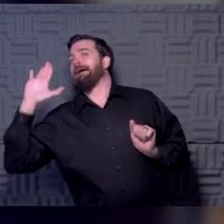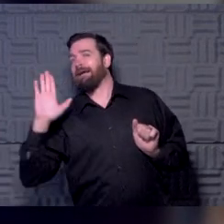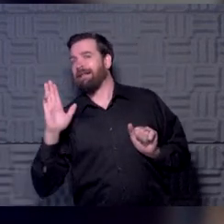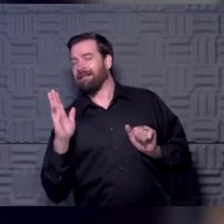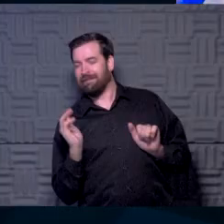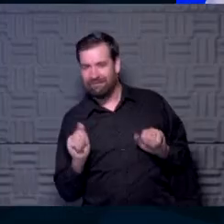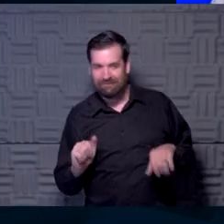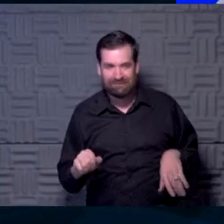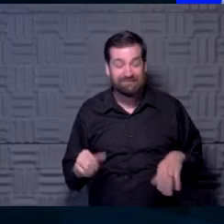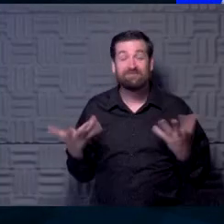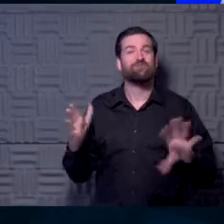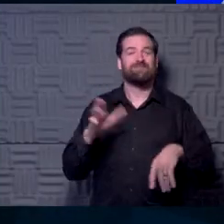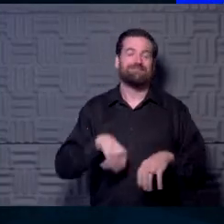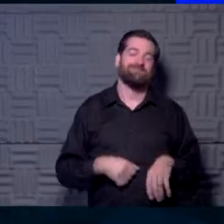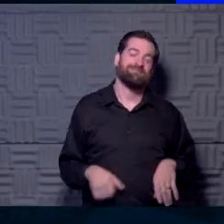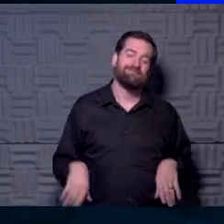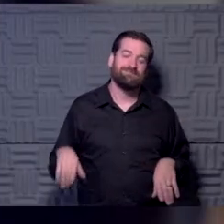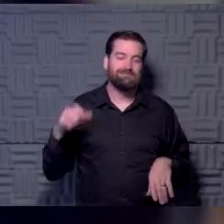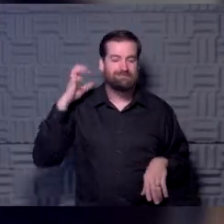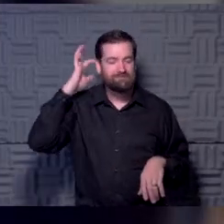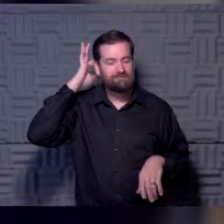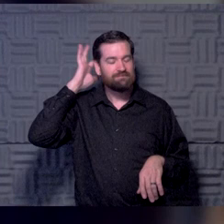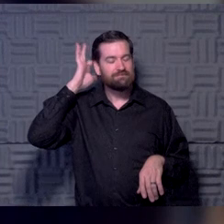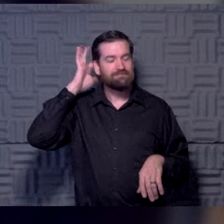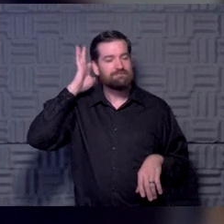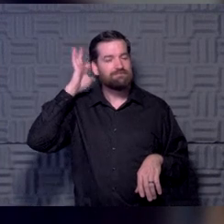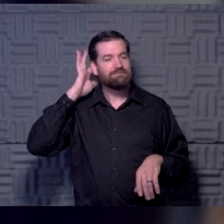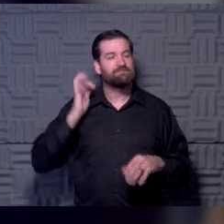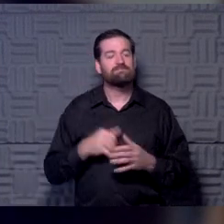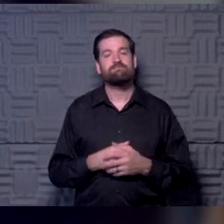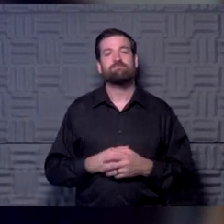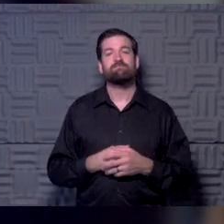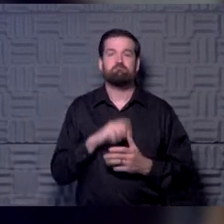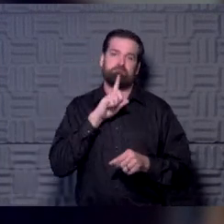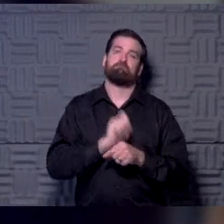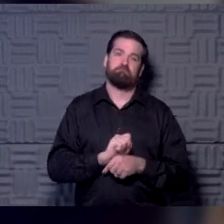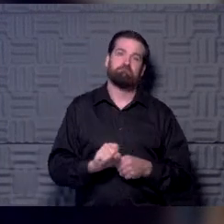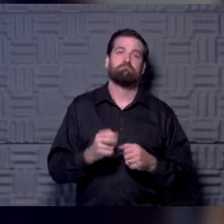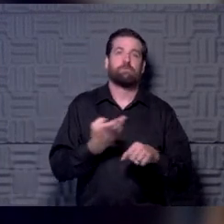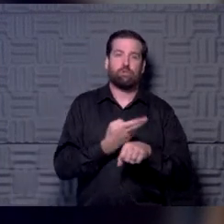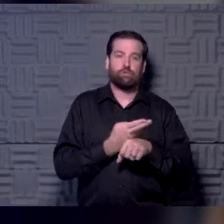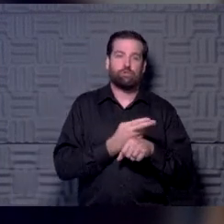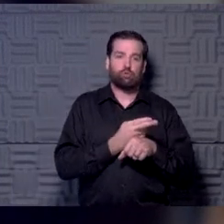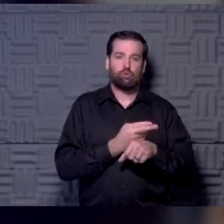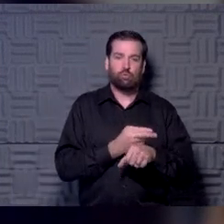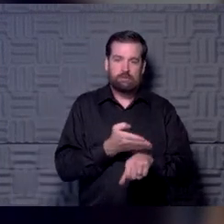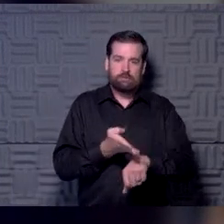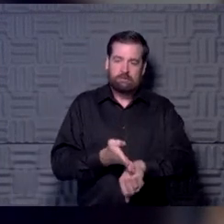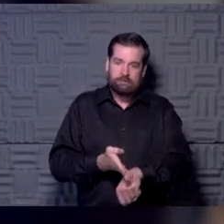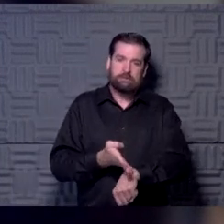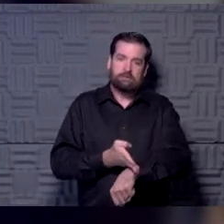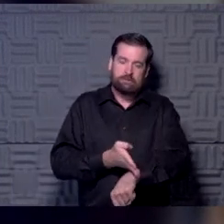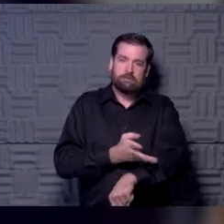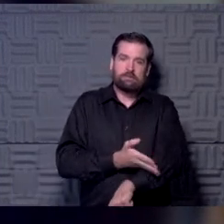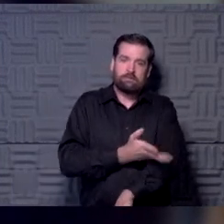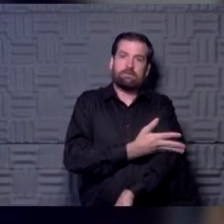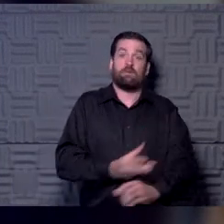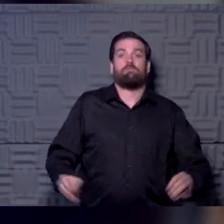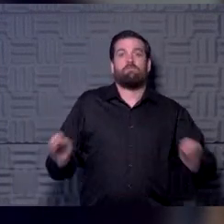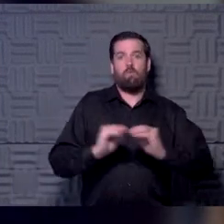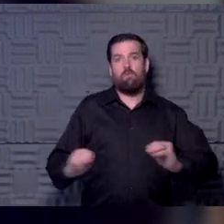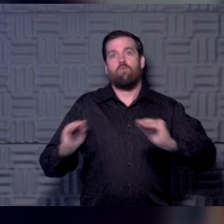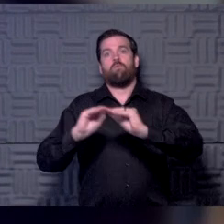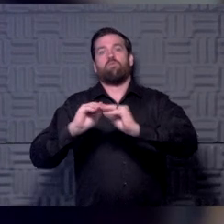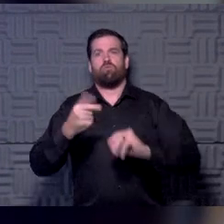Um, yeah, I, I think, um, you know, we, we would absolutely use a graded return here. And, and I think what Tim said, you know,